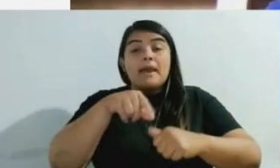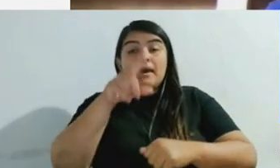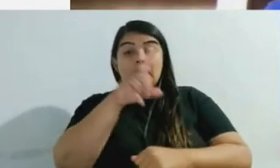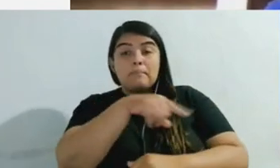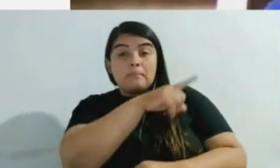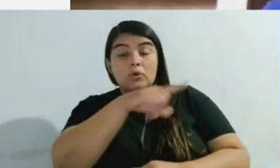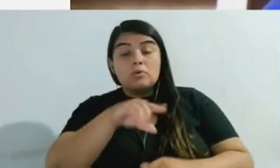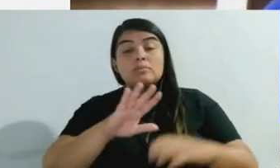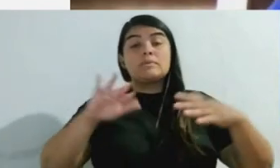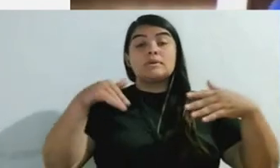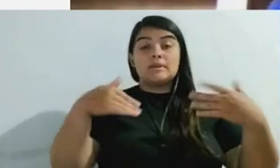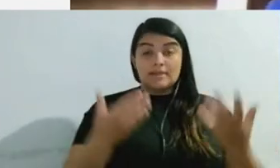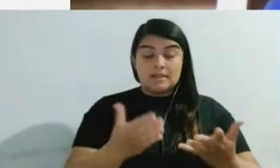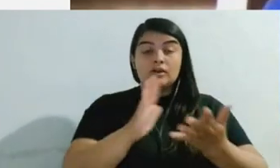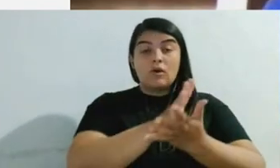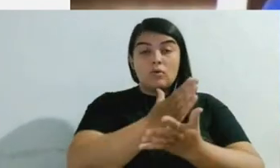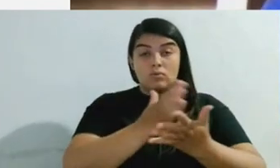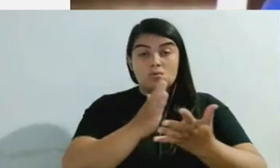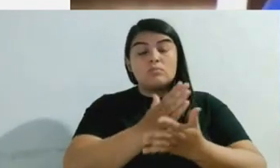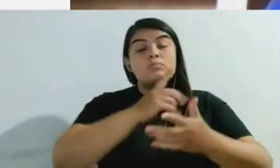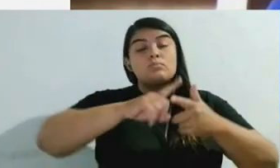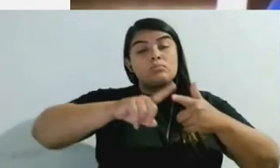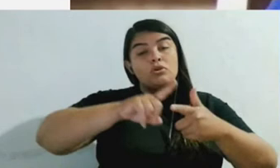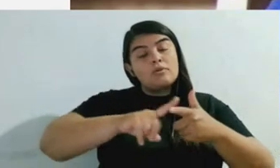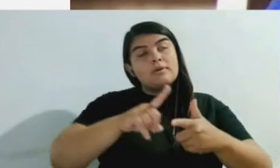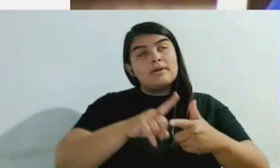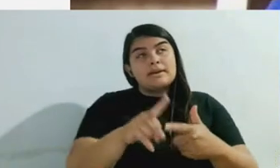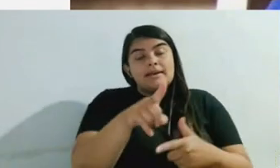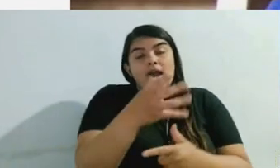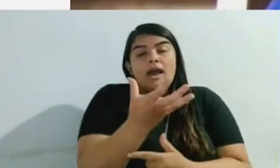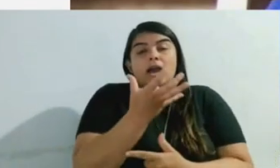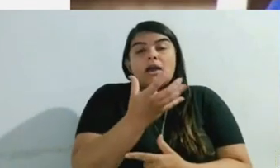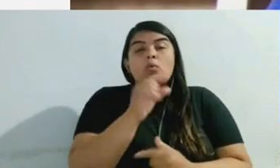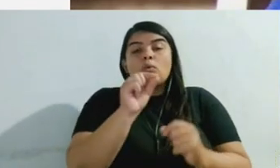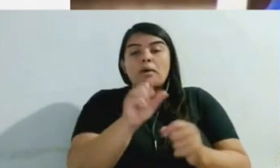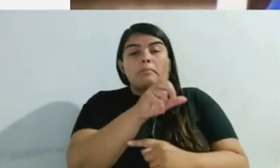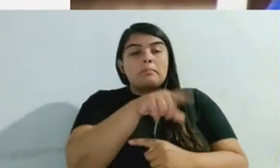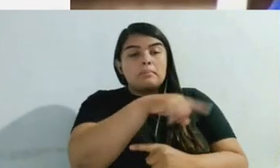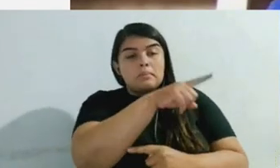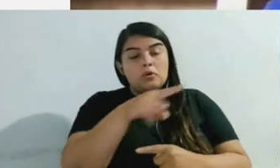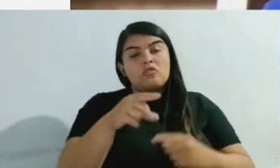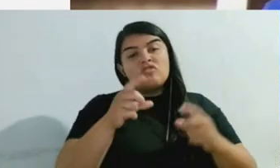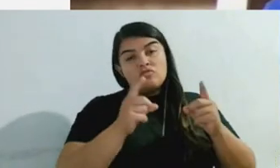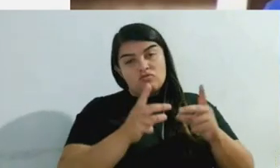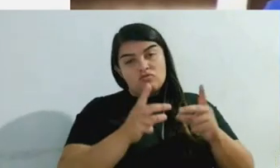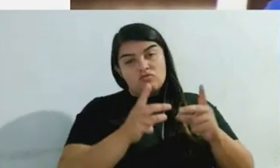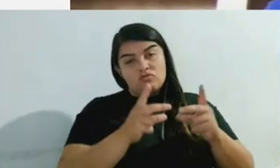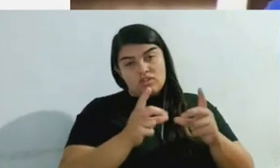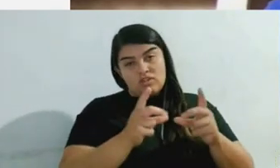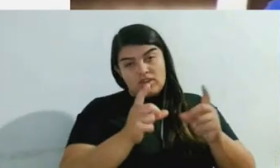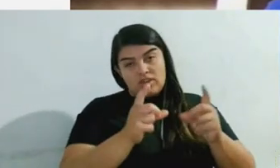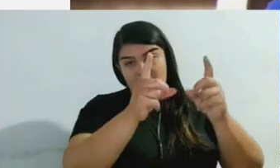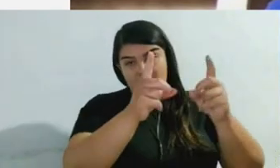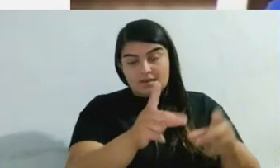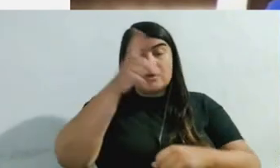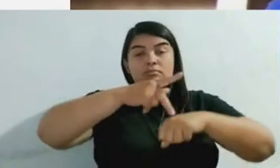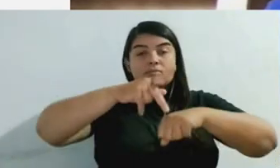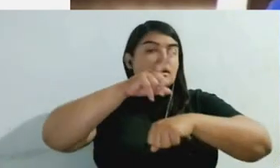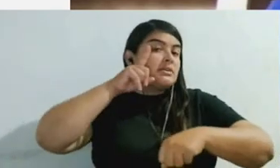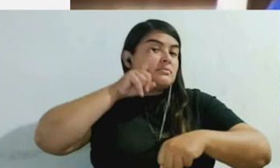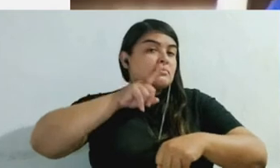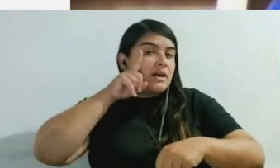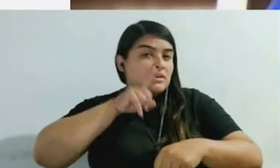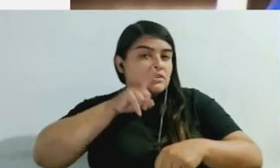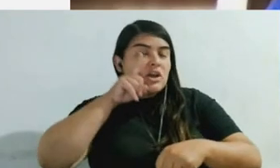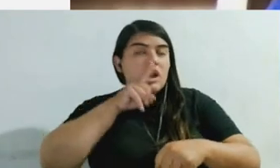sales. And those, at least in Massachusetts, the legislature had prescribed very specific penalties so that